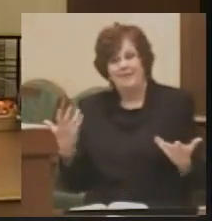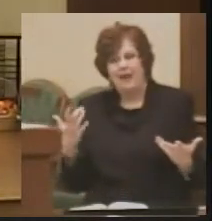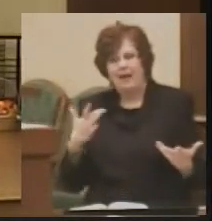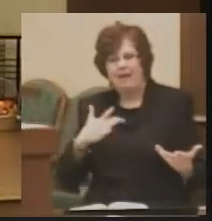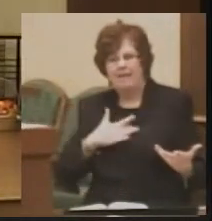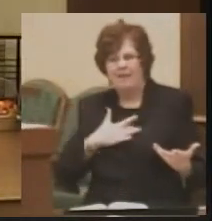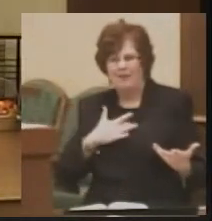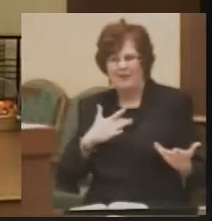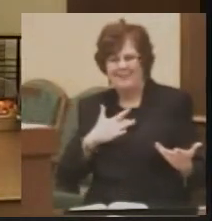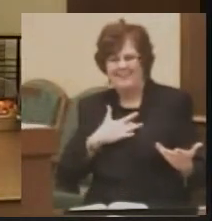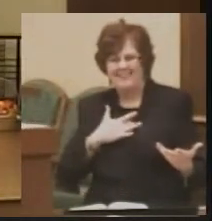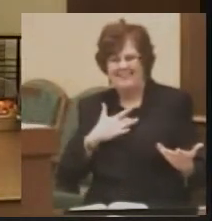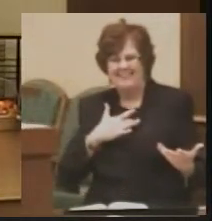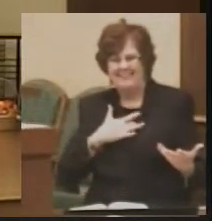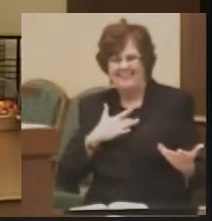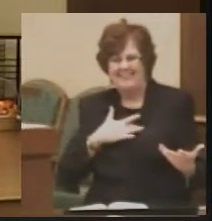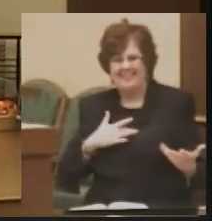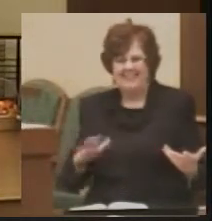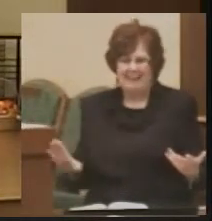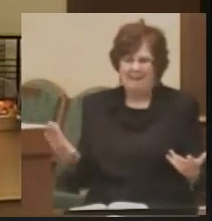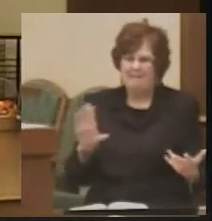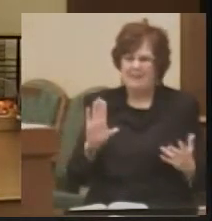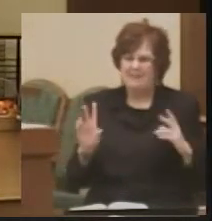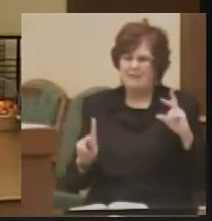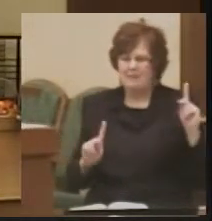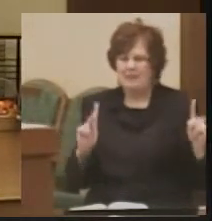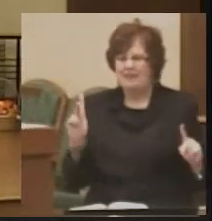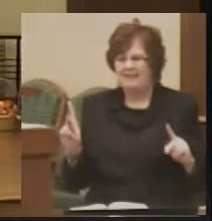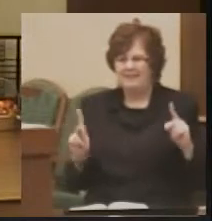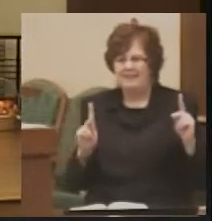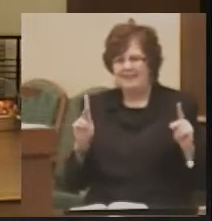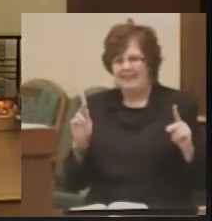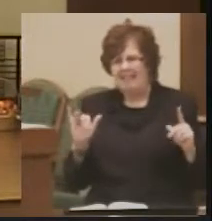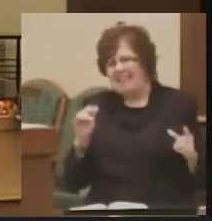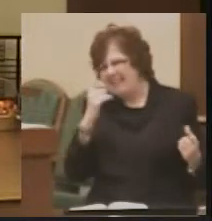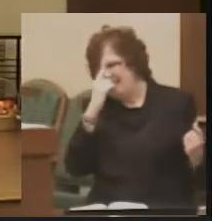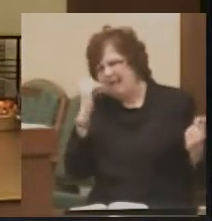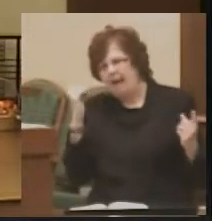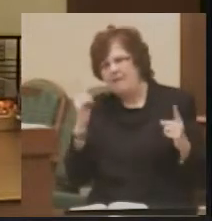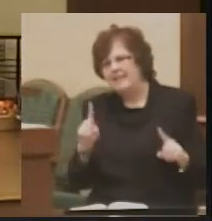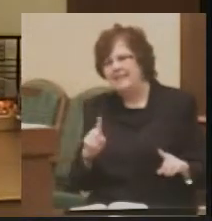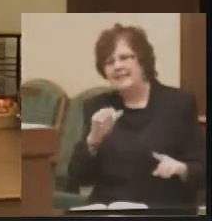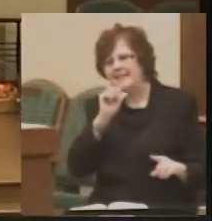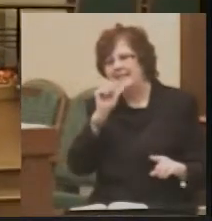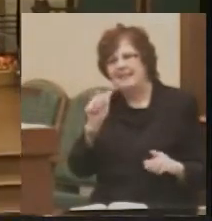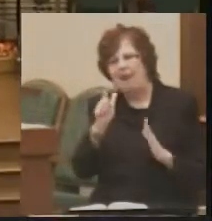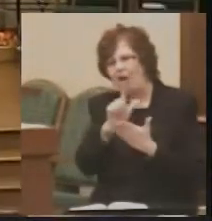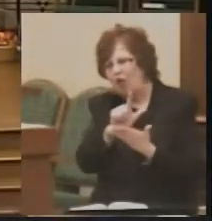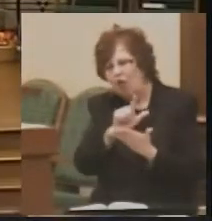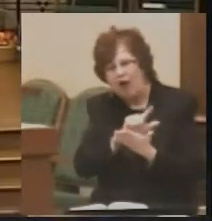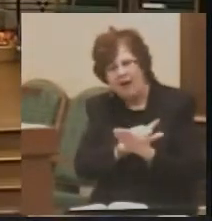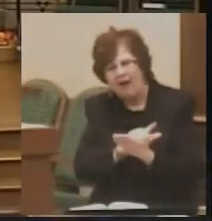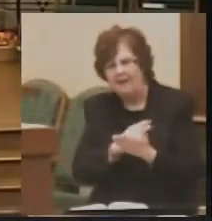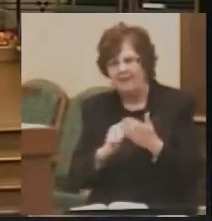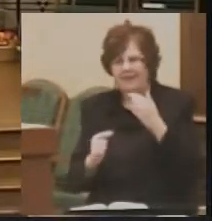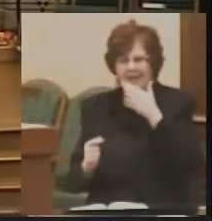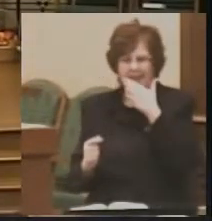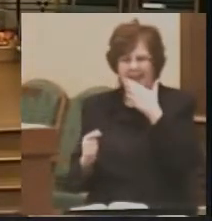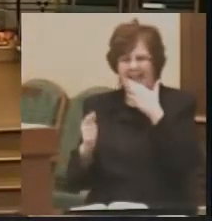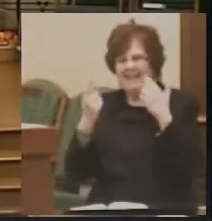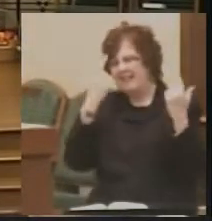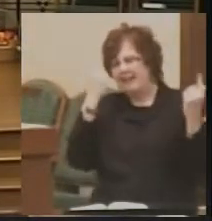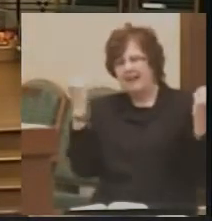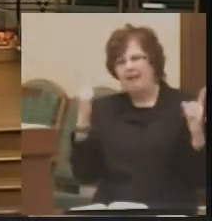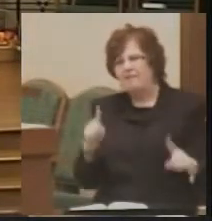heart of his people. And that the covenant is not a law. The covenant